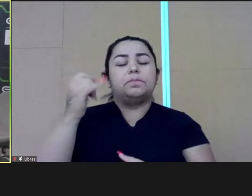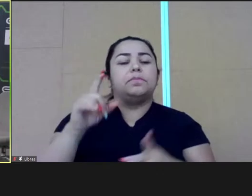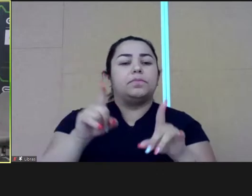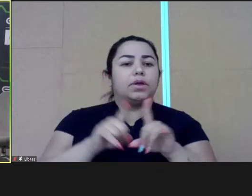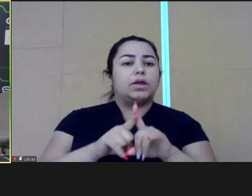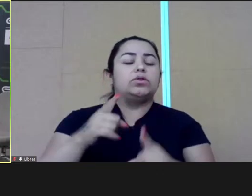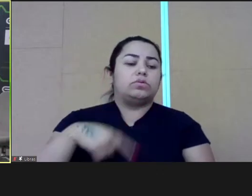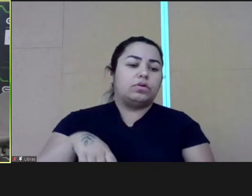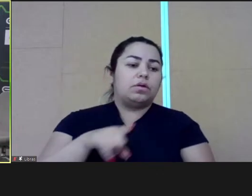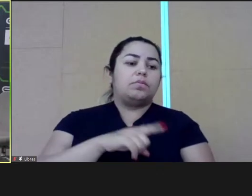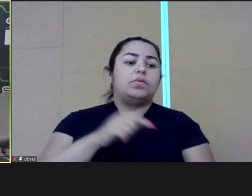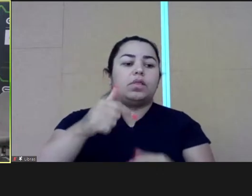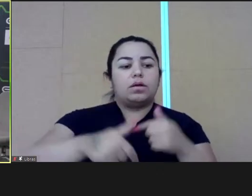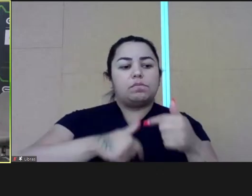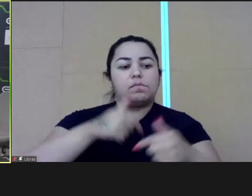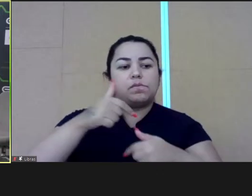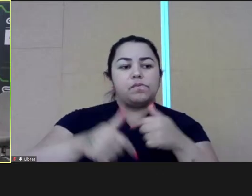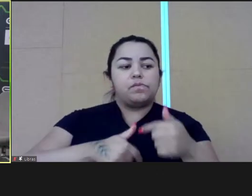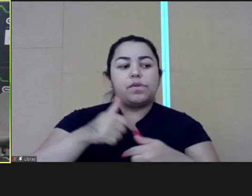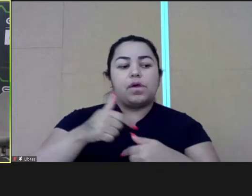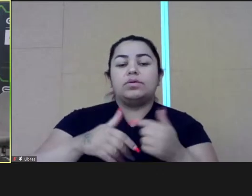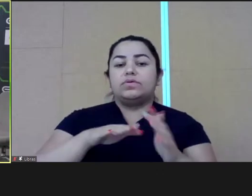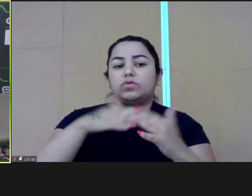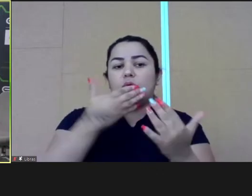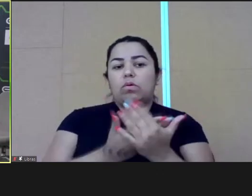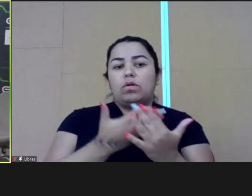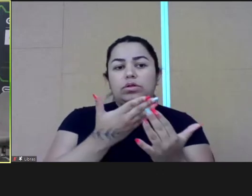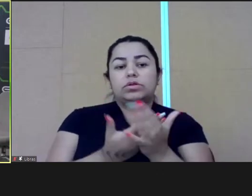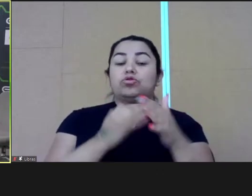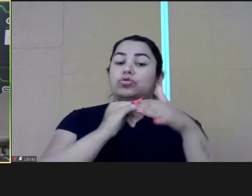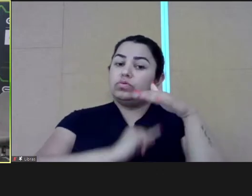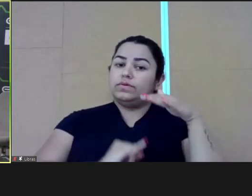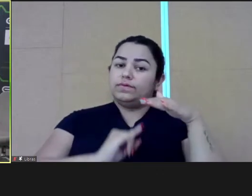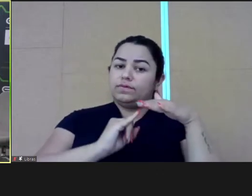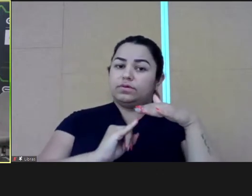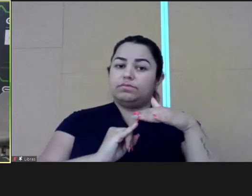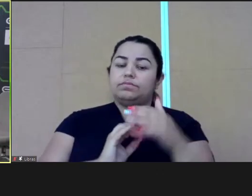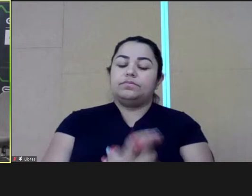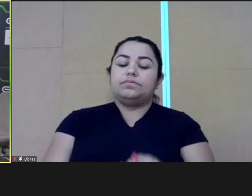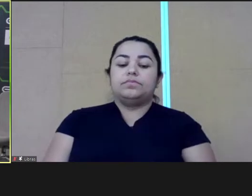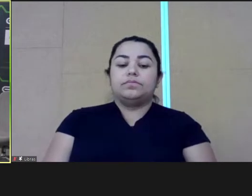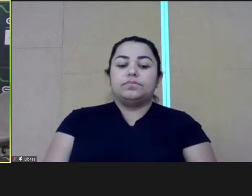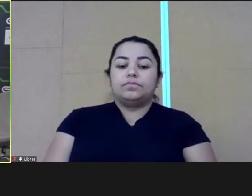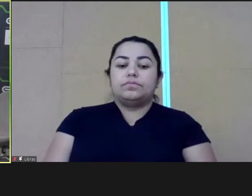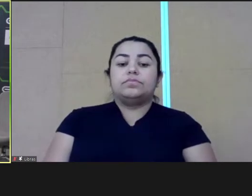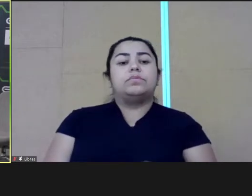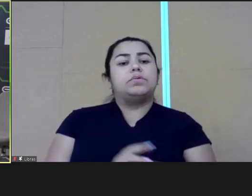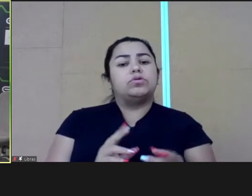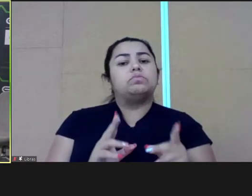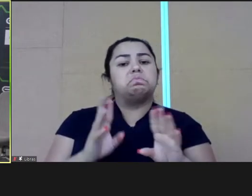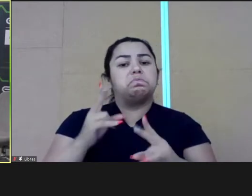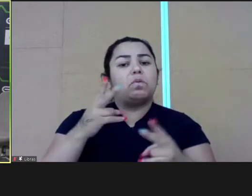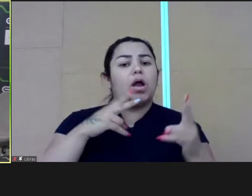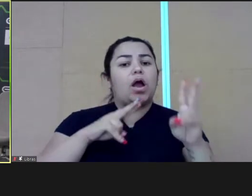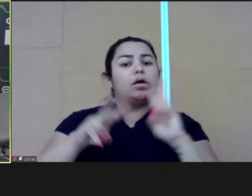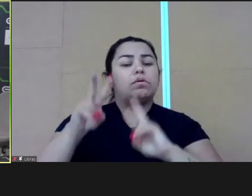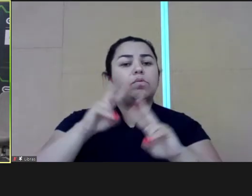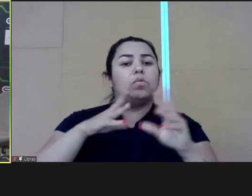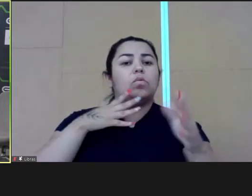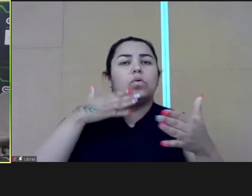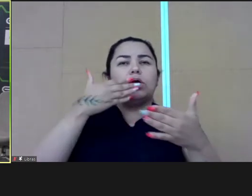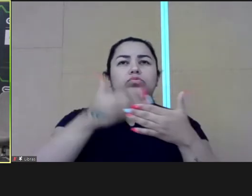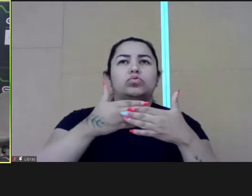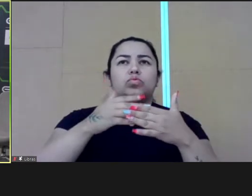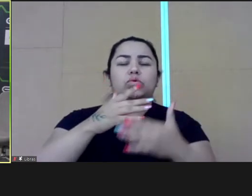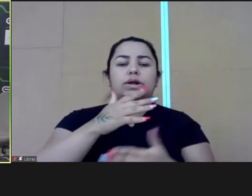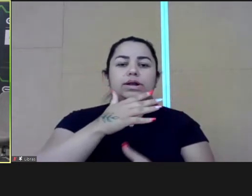is very important. And since then, we have been conducting this work to try to attract